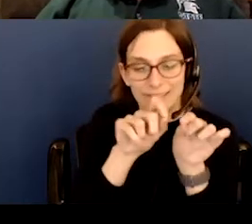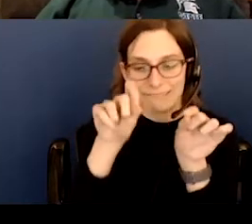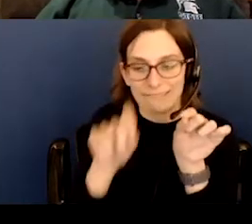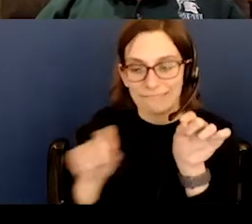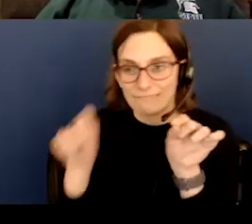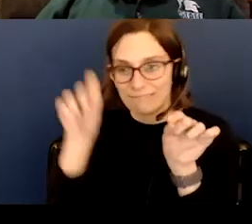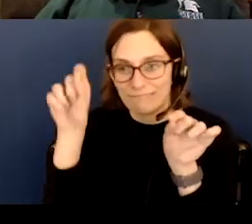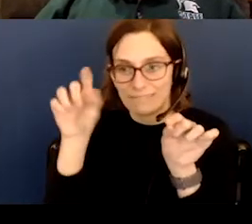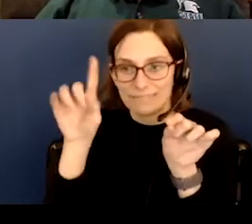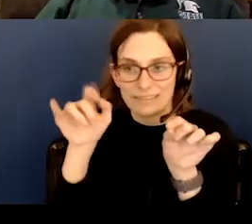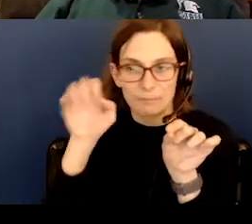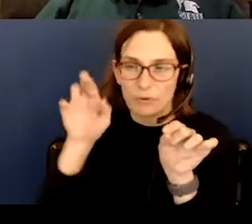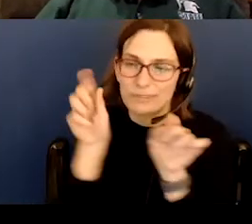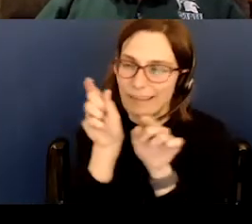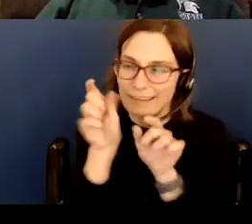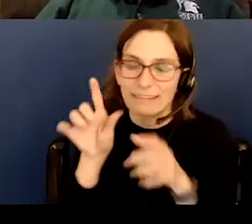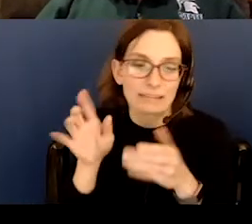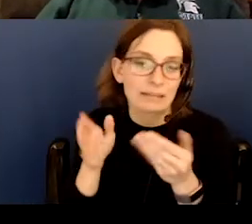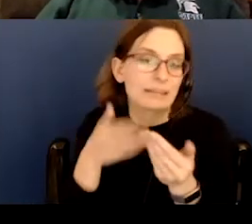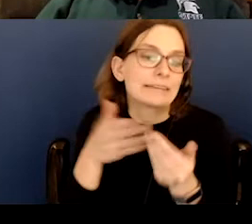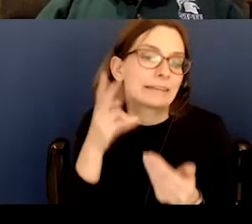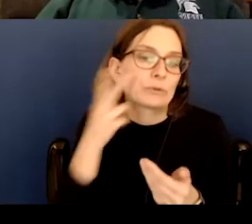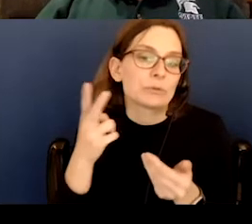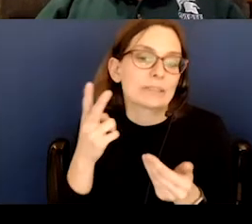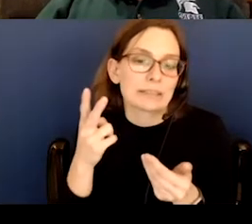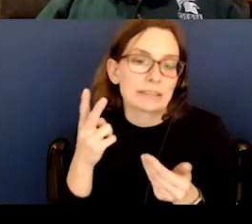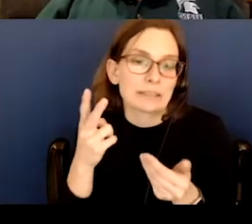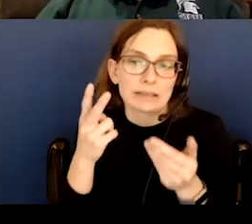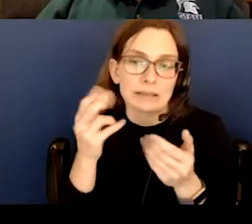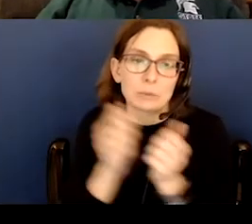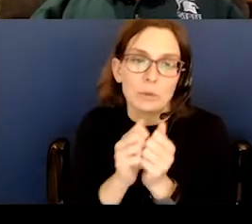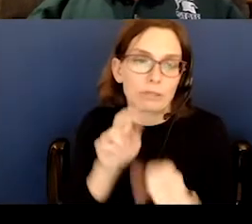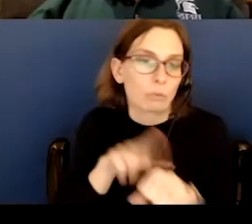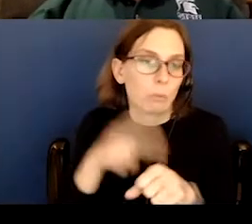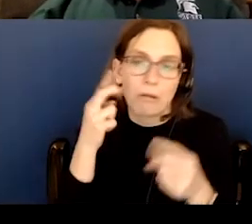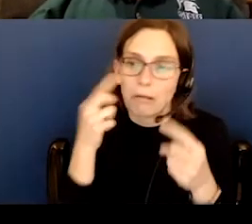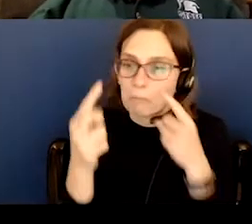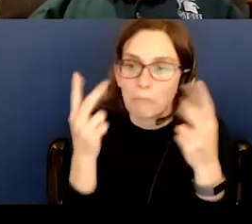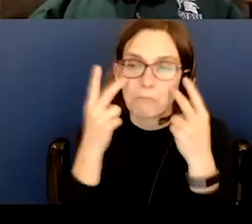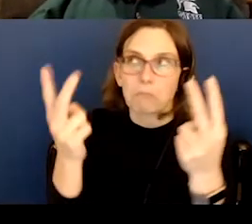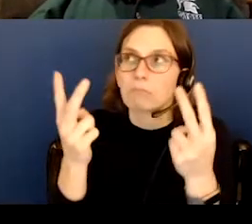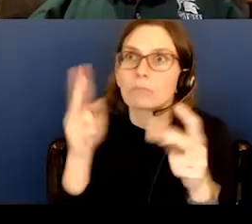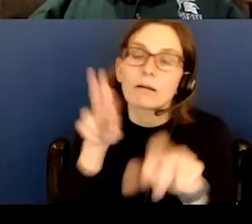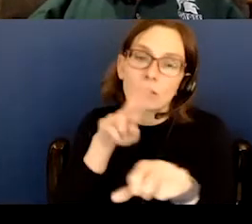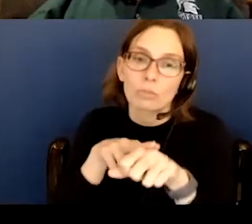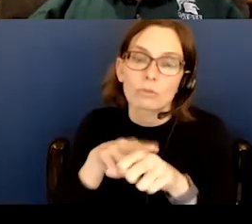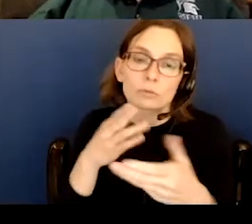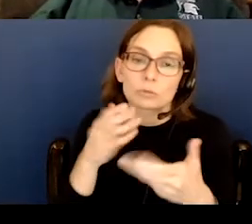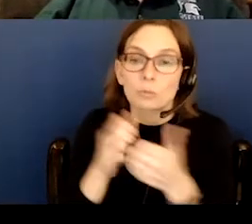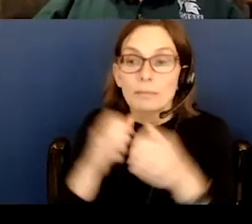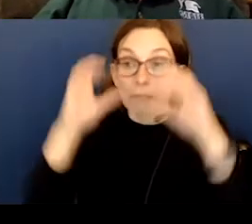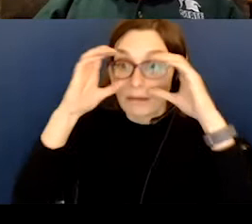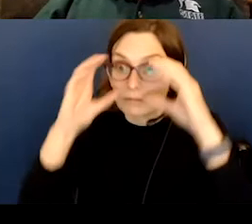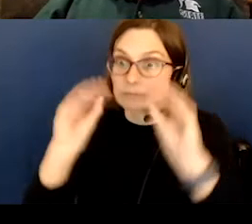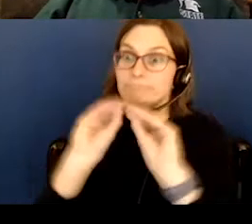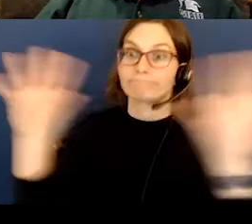bluish white stars. Both are easy to see with the naked eye and worth looking at in binoculars. So I'm at the point now where